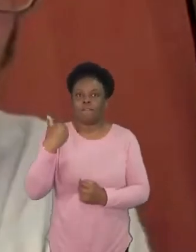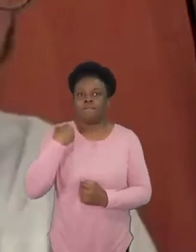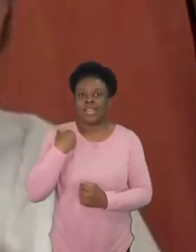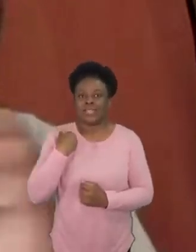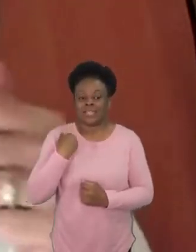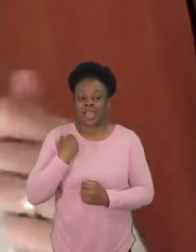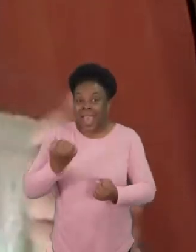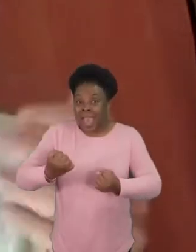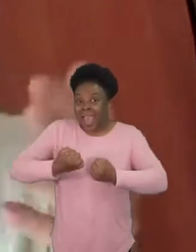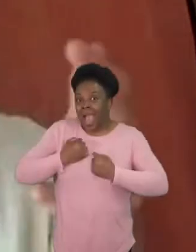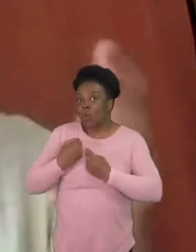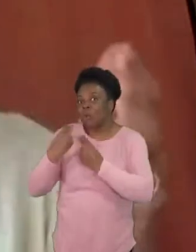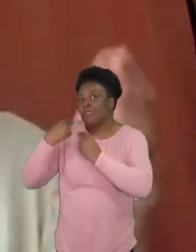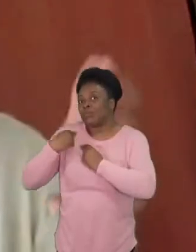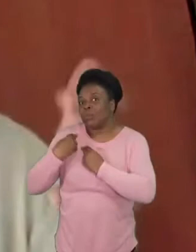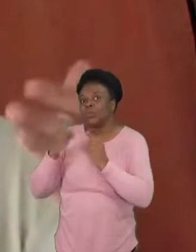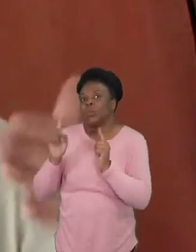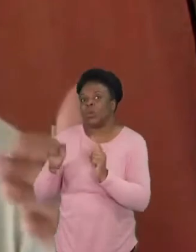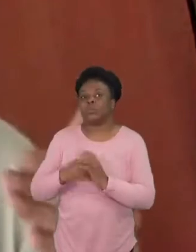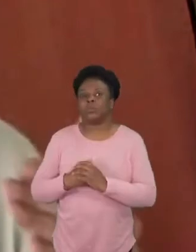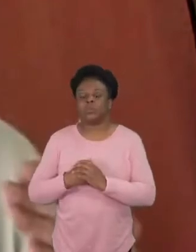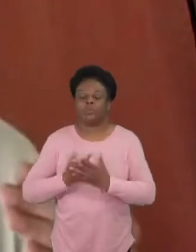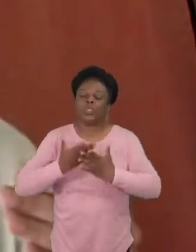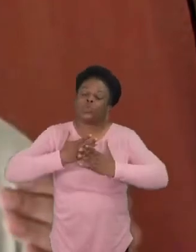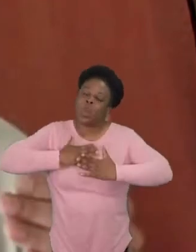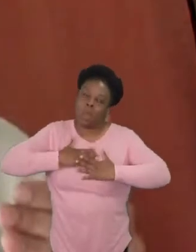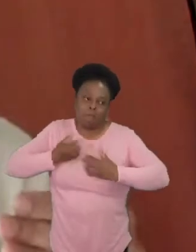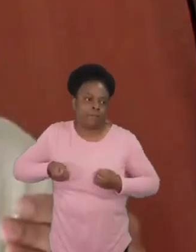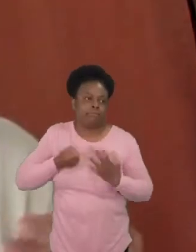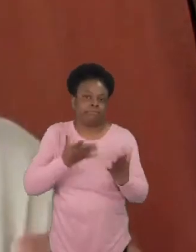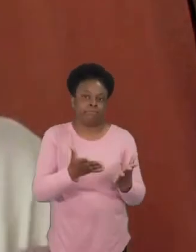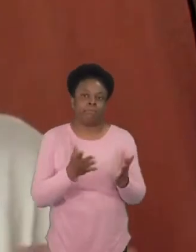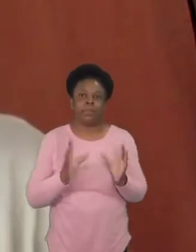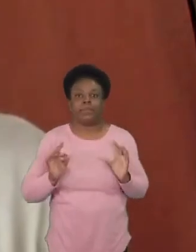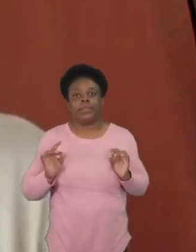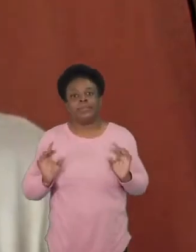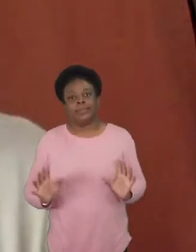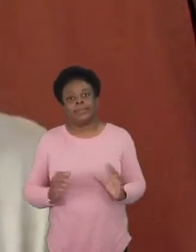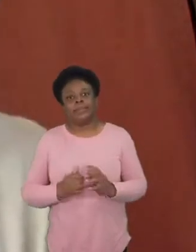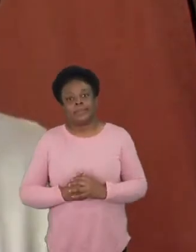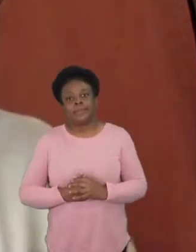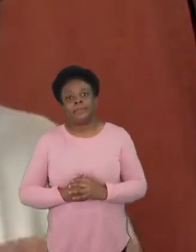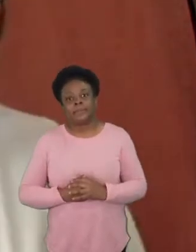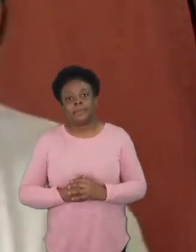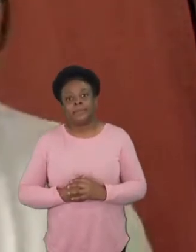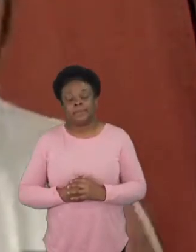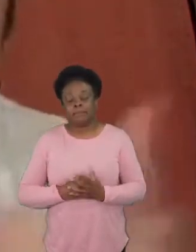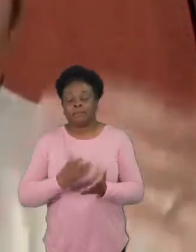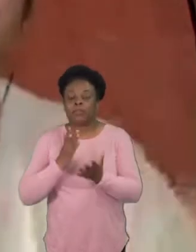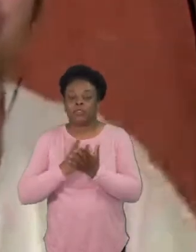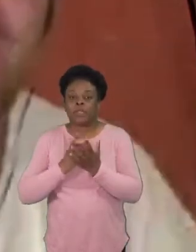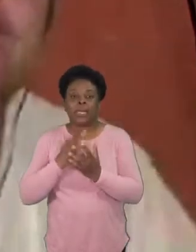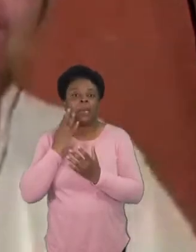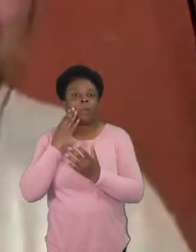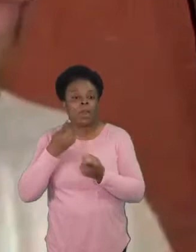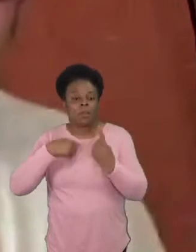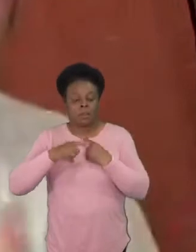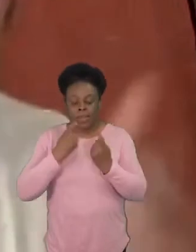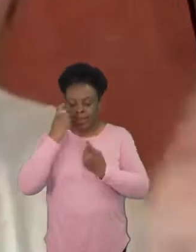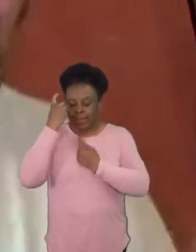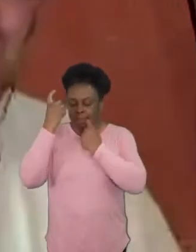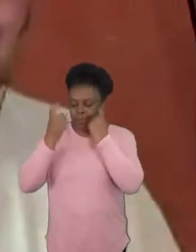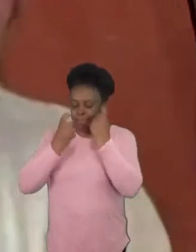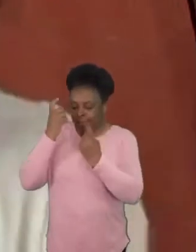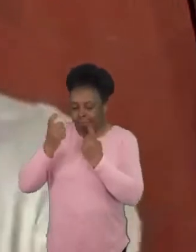and i think when we um get into the you know ourselves trying to